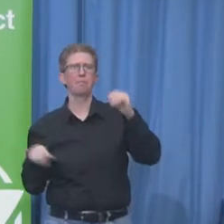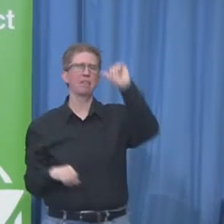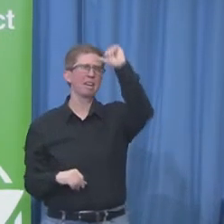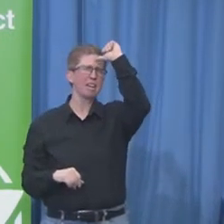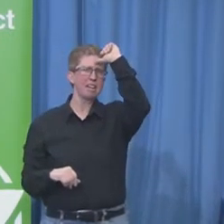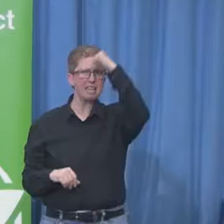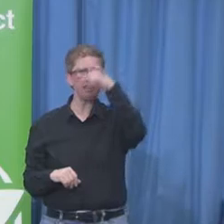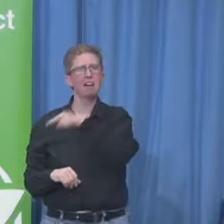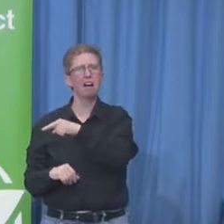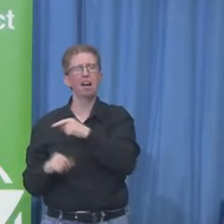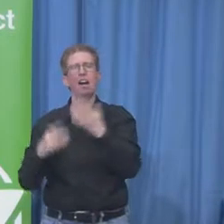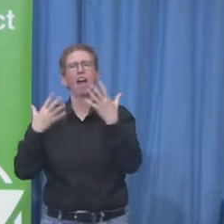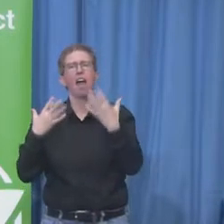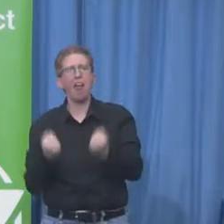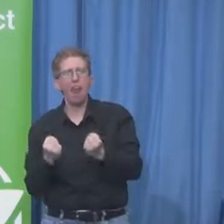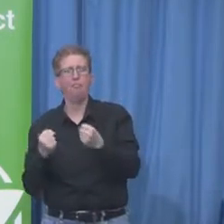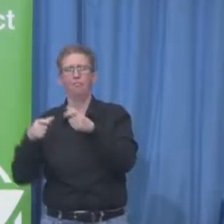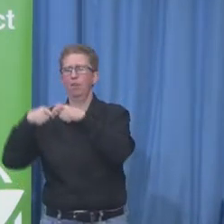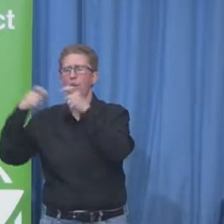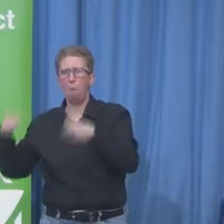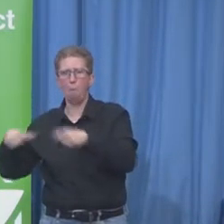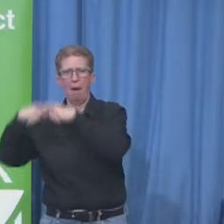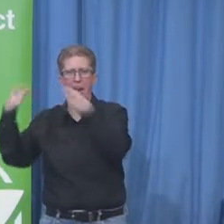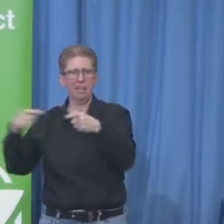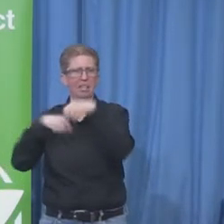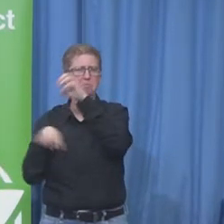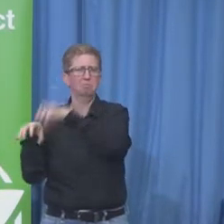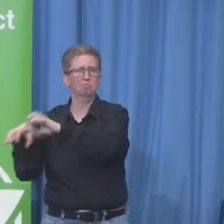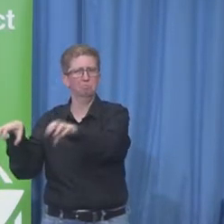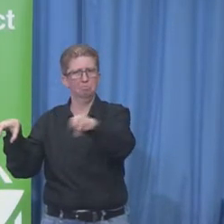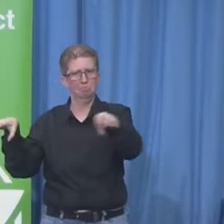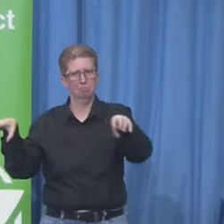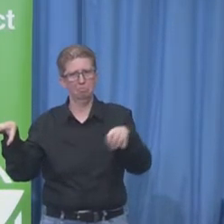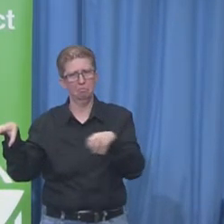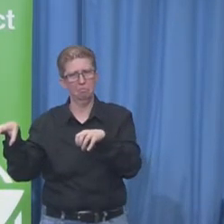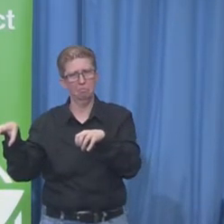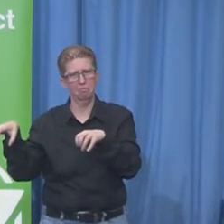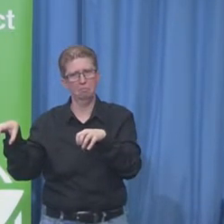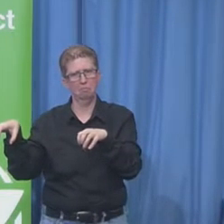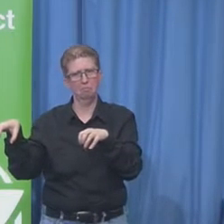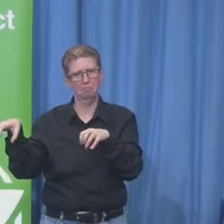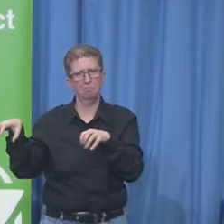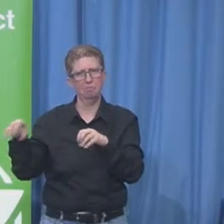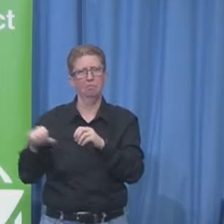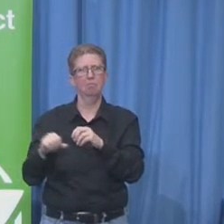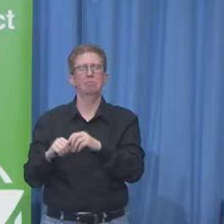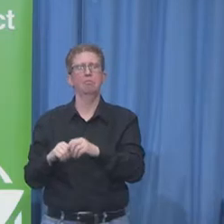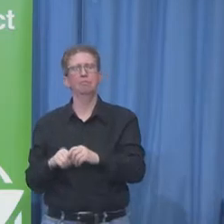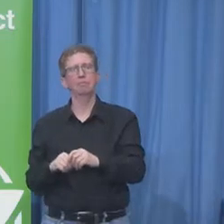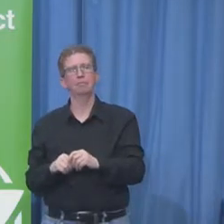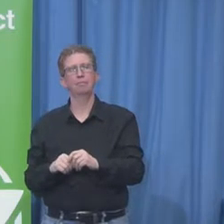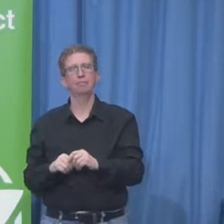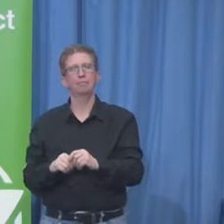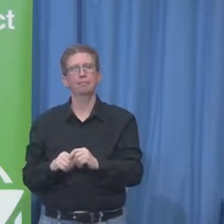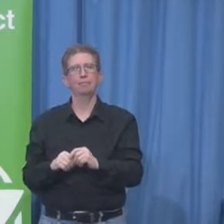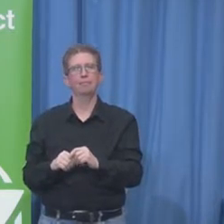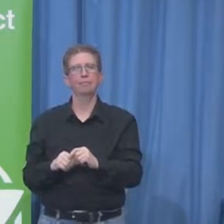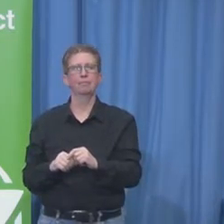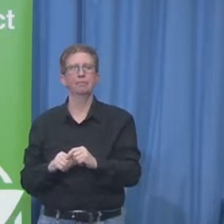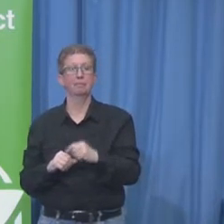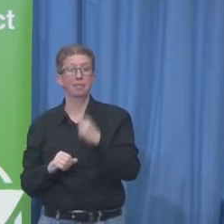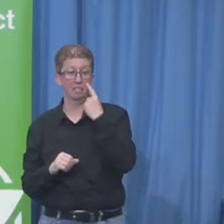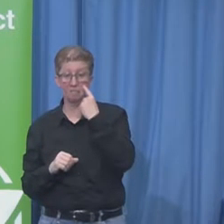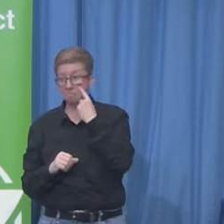to if you have a problem with a Cisco product. And somebody on the phone answers your question and tries to help you, just like most other tech companies.